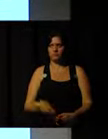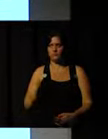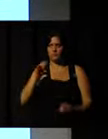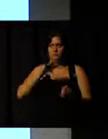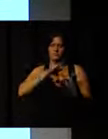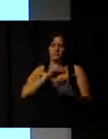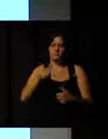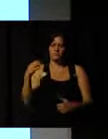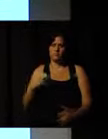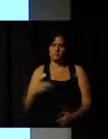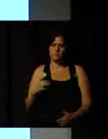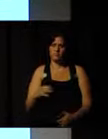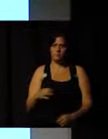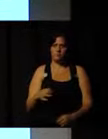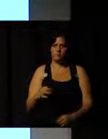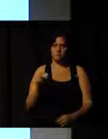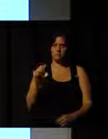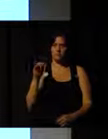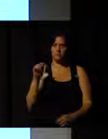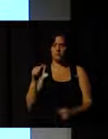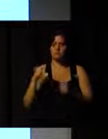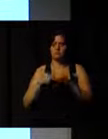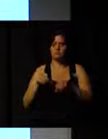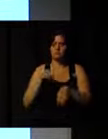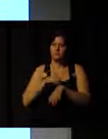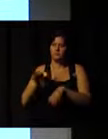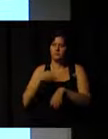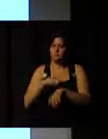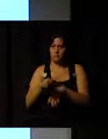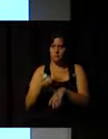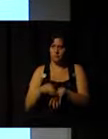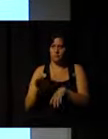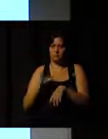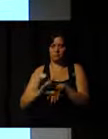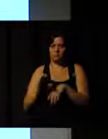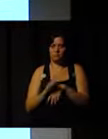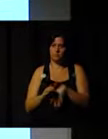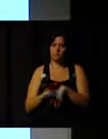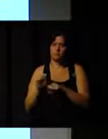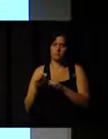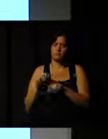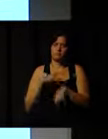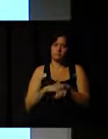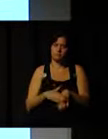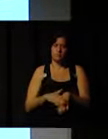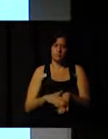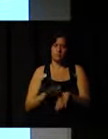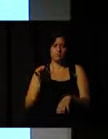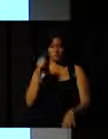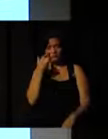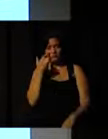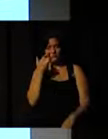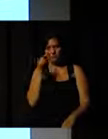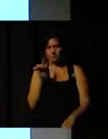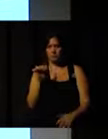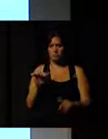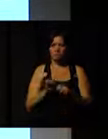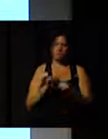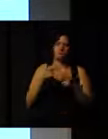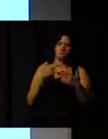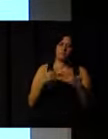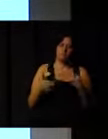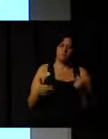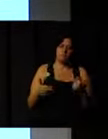In a perfect world, the agency that is providing the course, can say, hey, you are doing